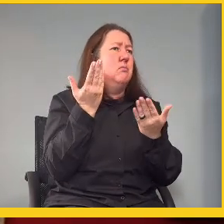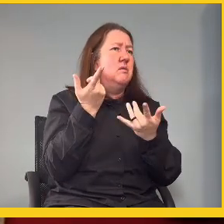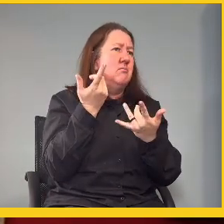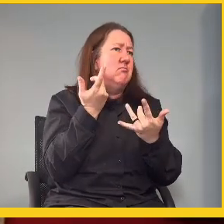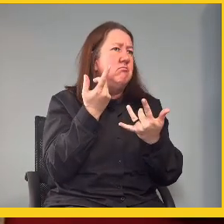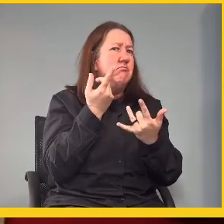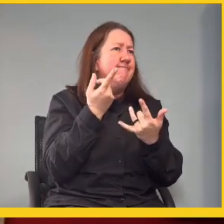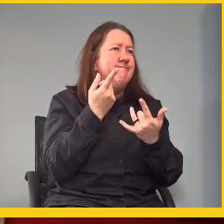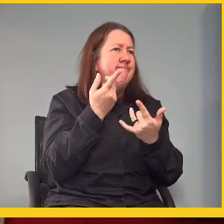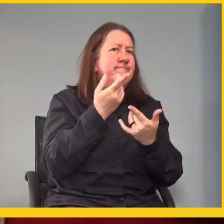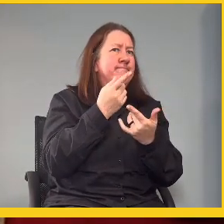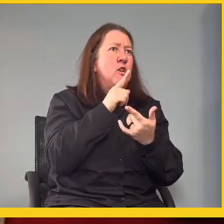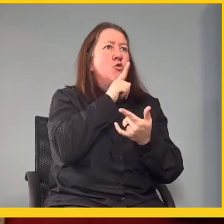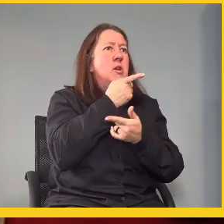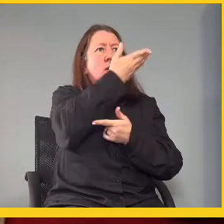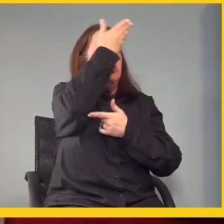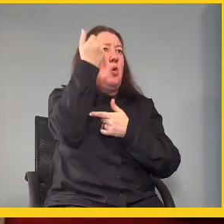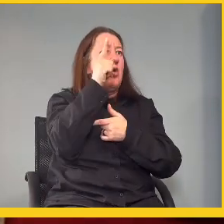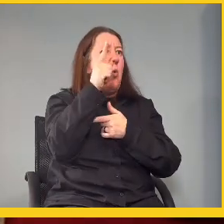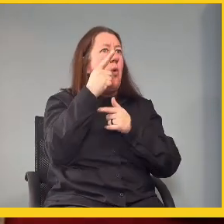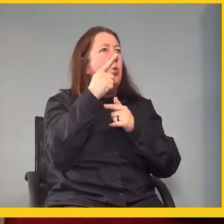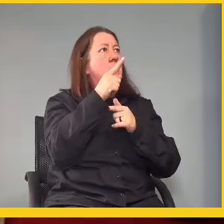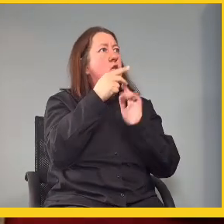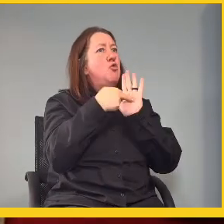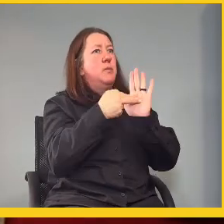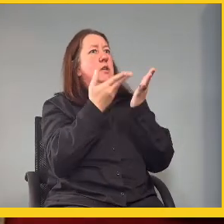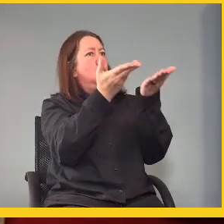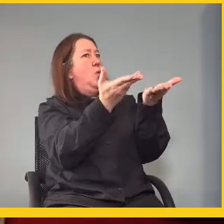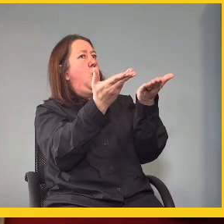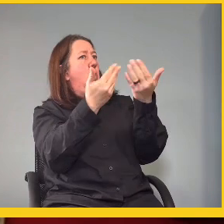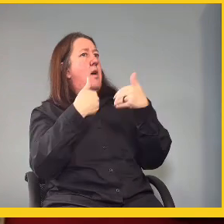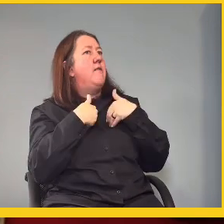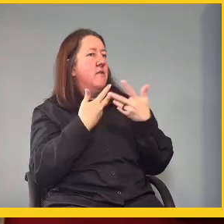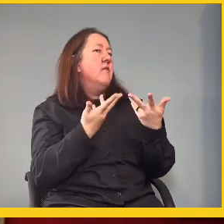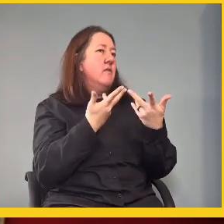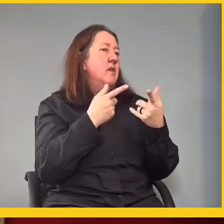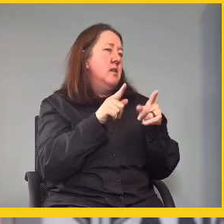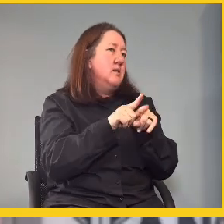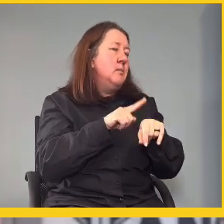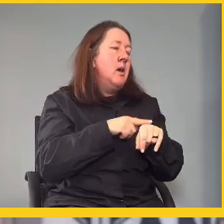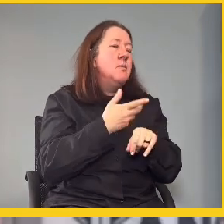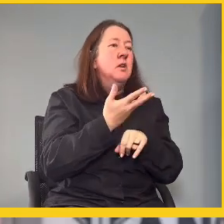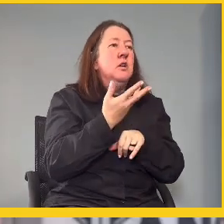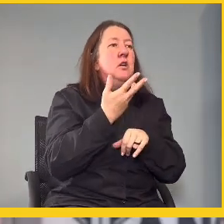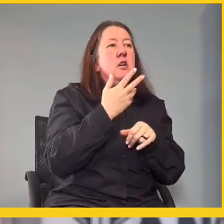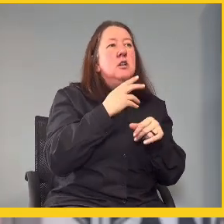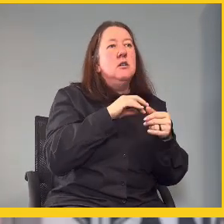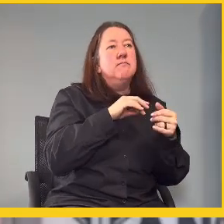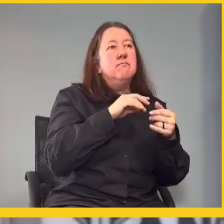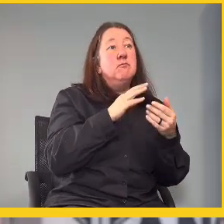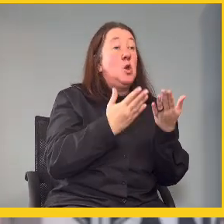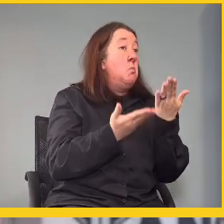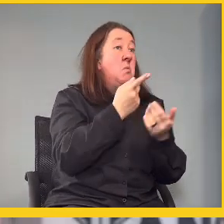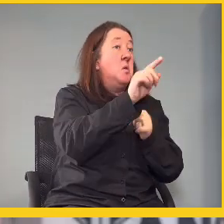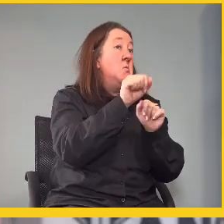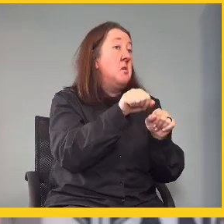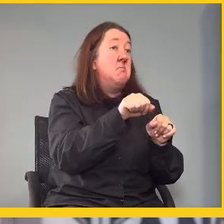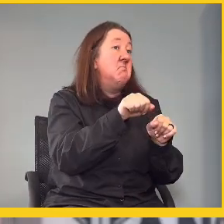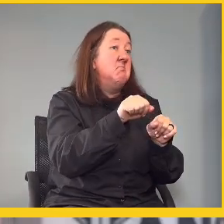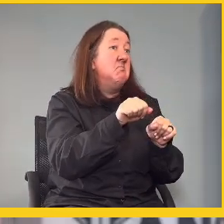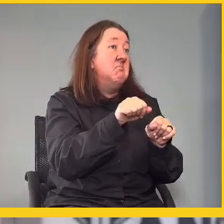know, that don't really know that they're actually represented in such spaces at the same time, you know? So, and if you can